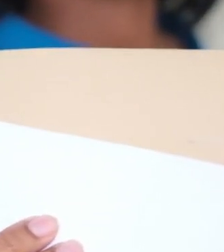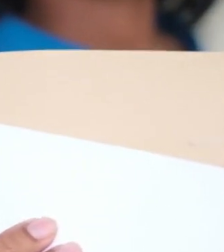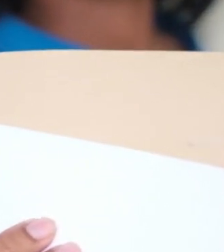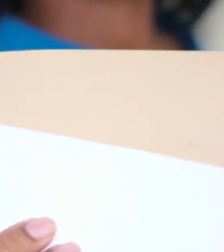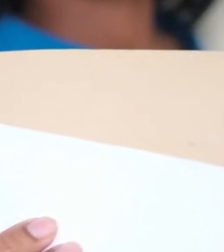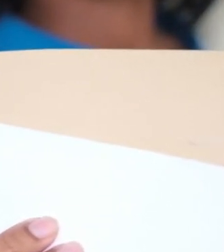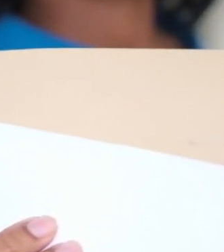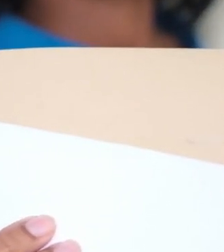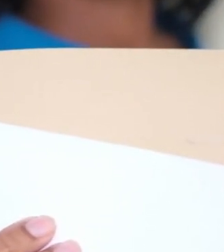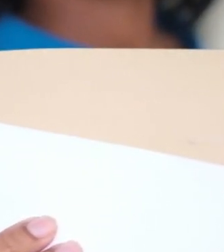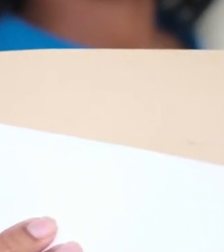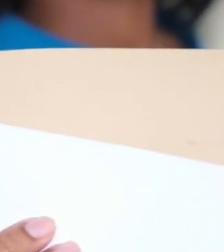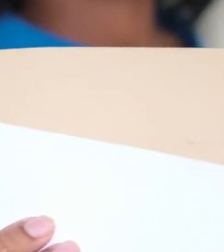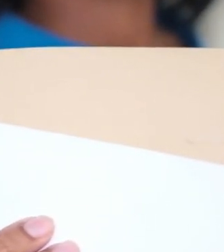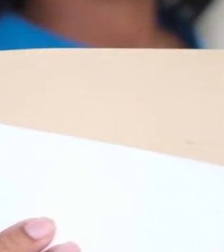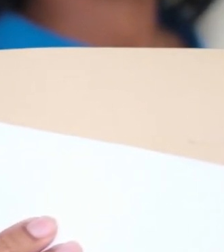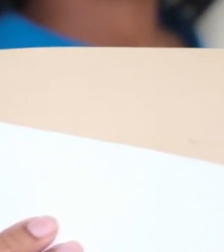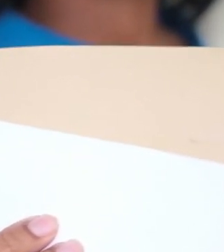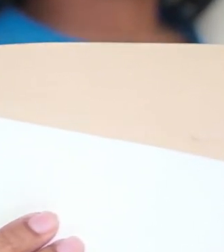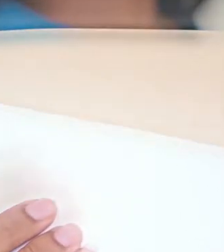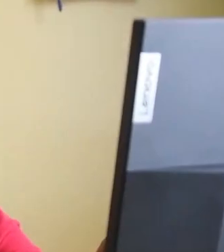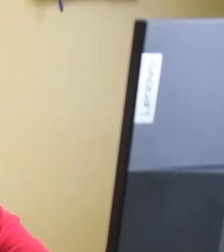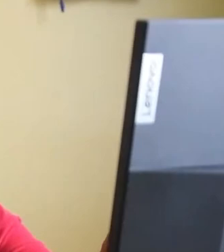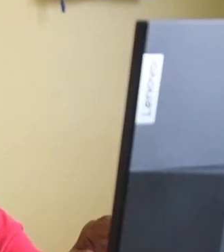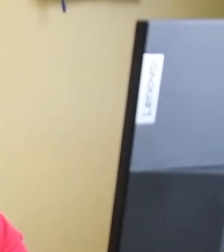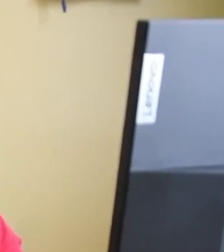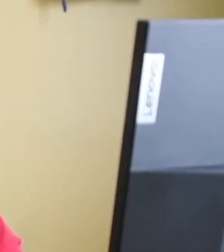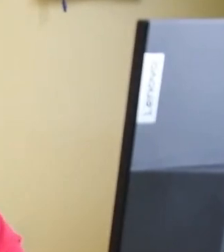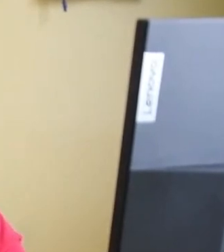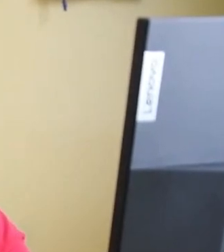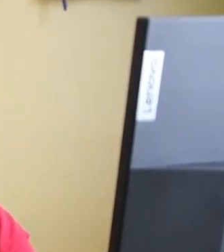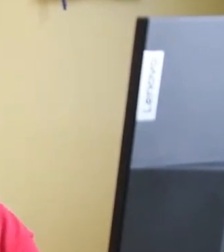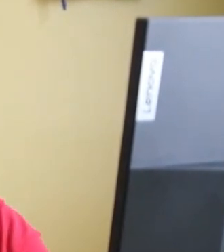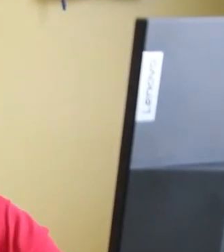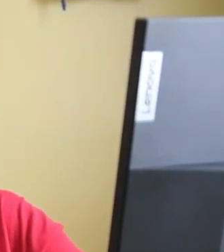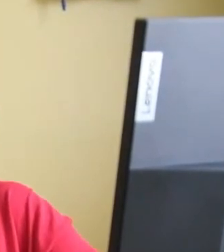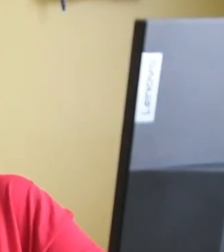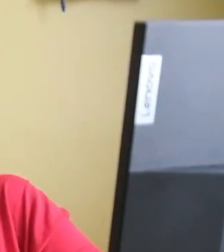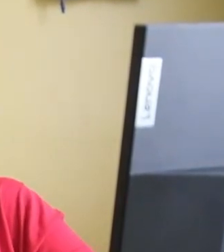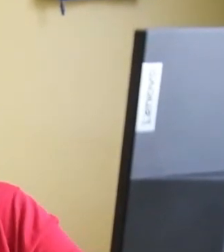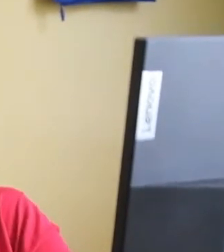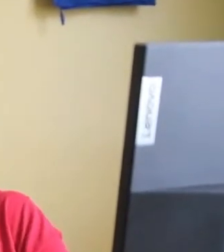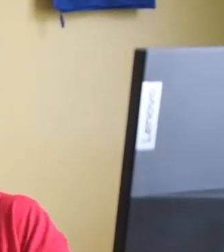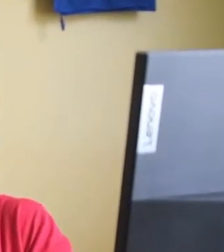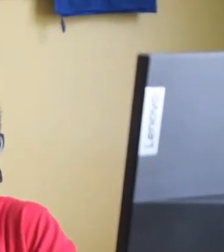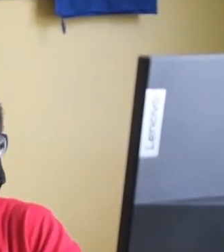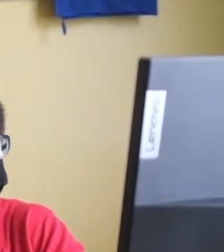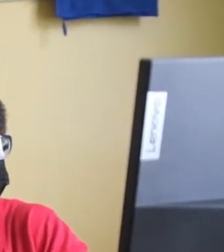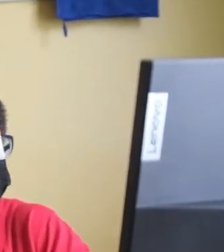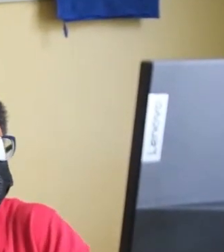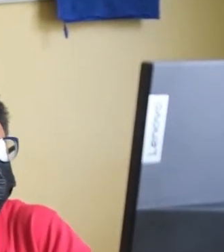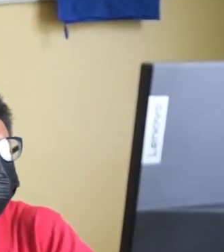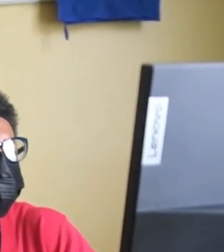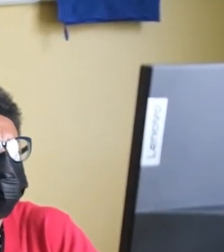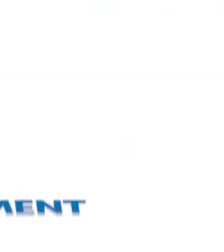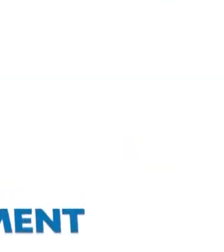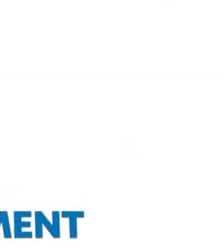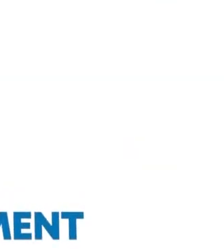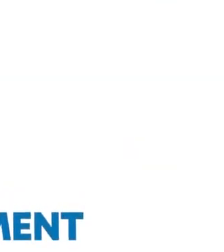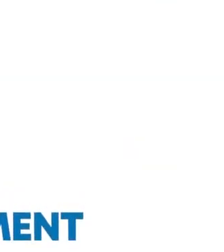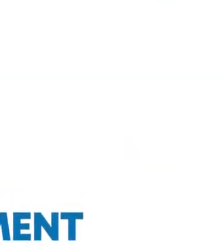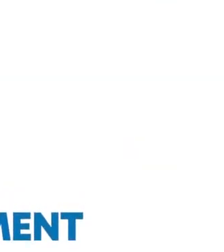or letter from a justice of the peace. You may ask a relative or friend to help you book your vaccination appointment.